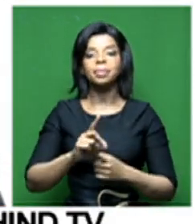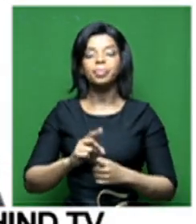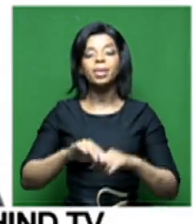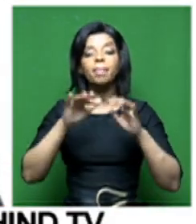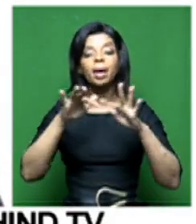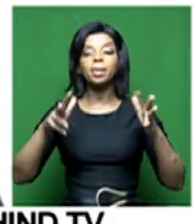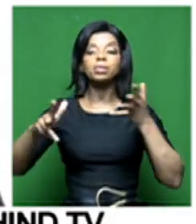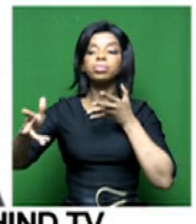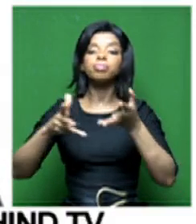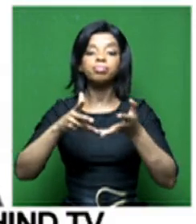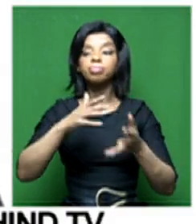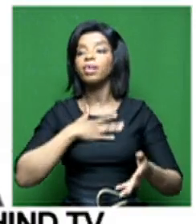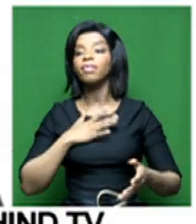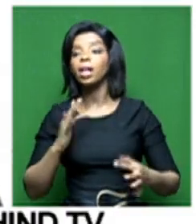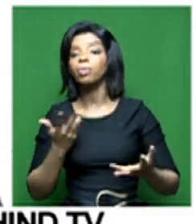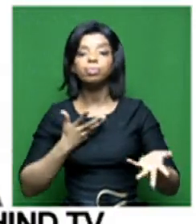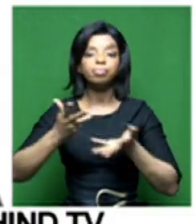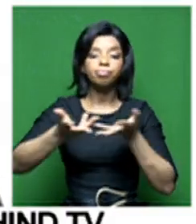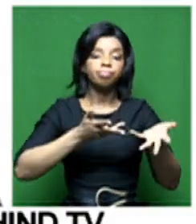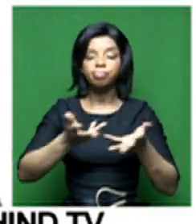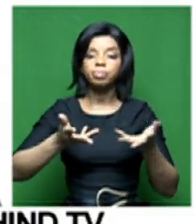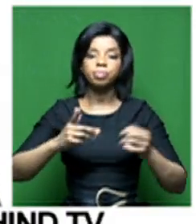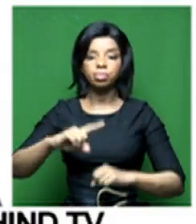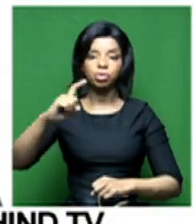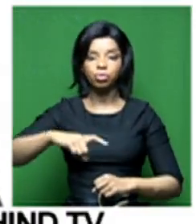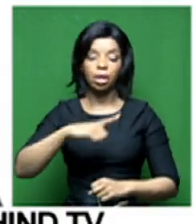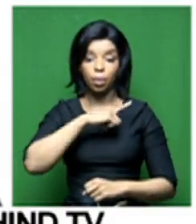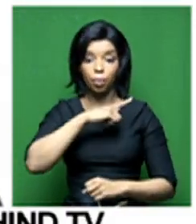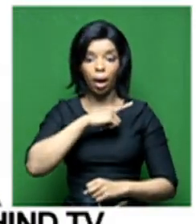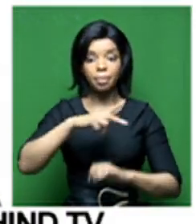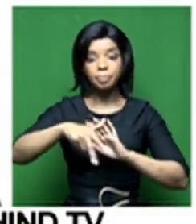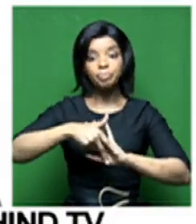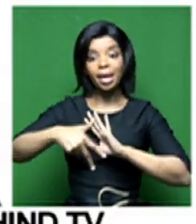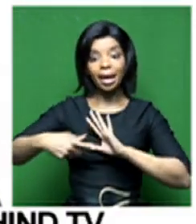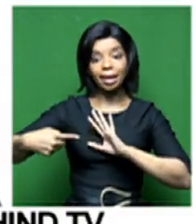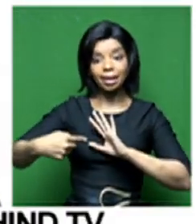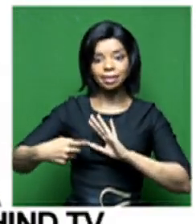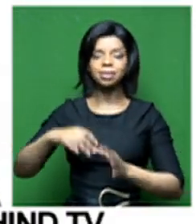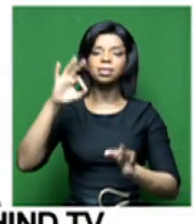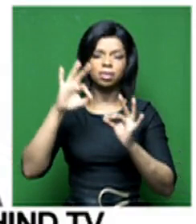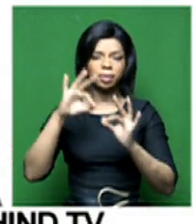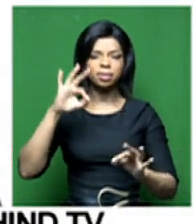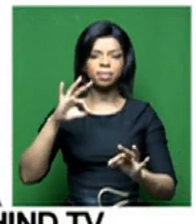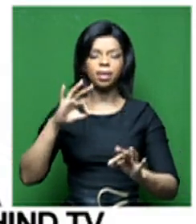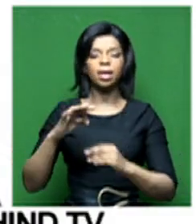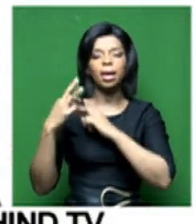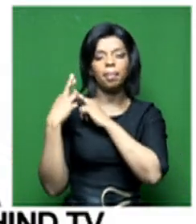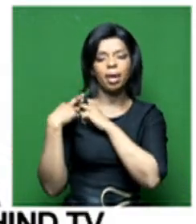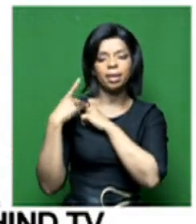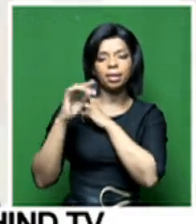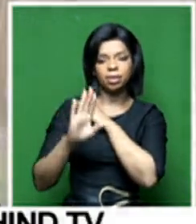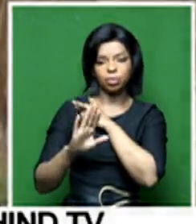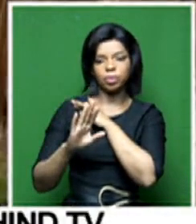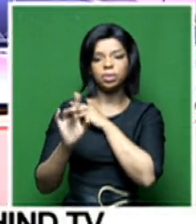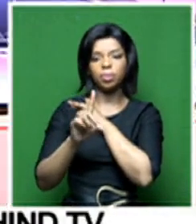Because the Act is very specific on the mandate of the public broadcaster and on the